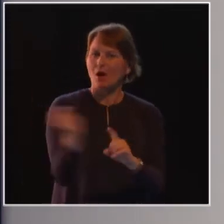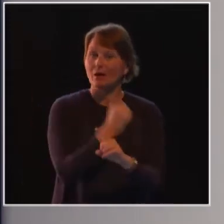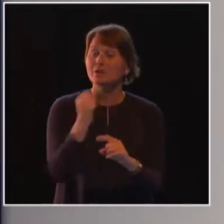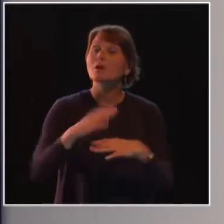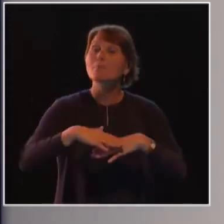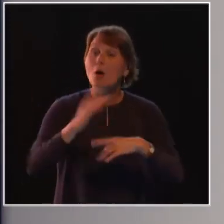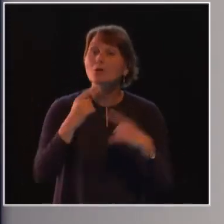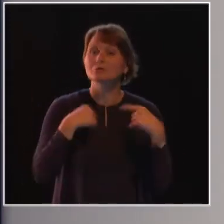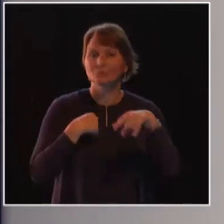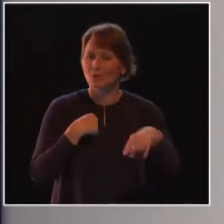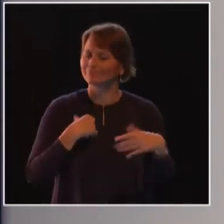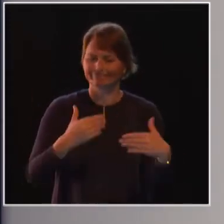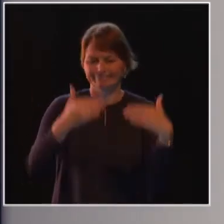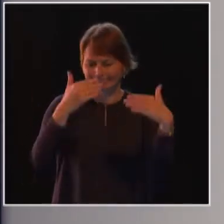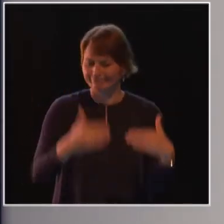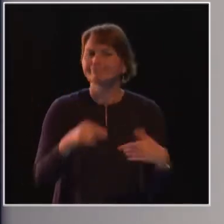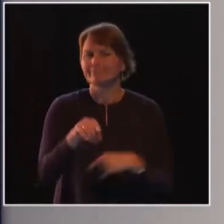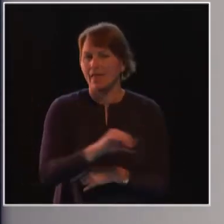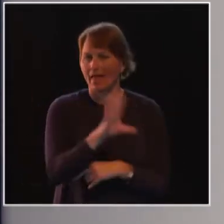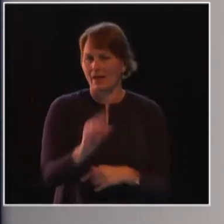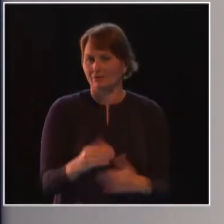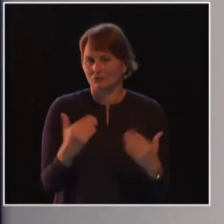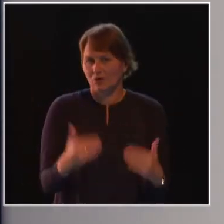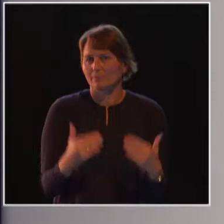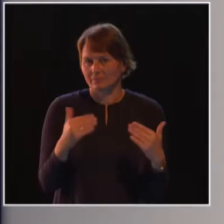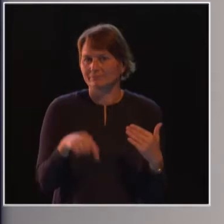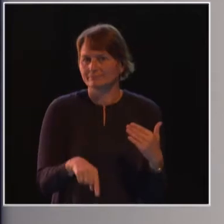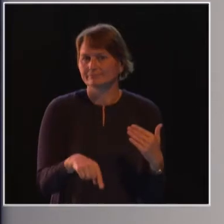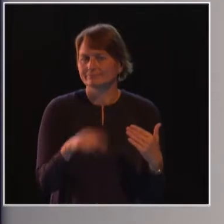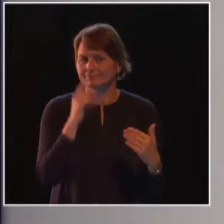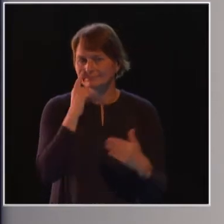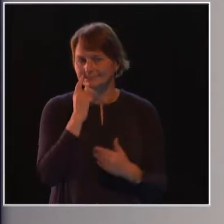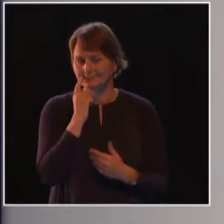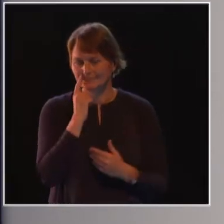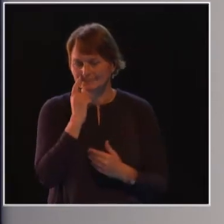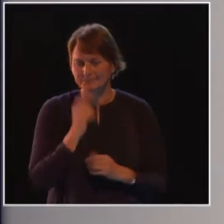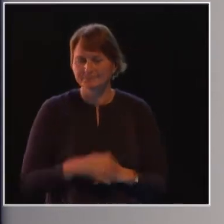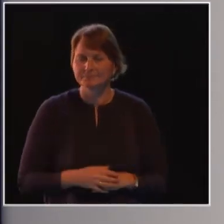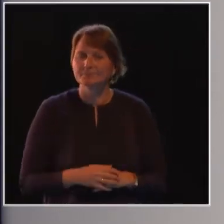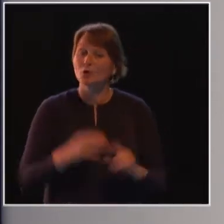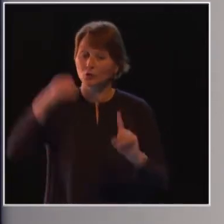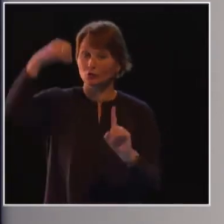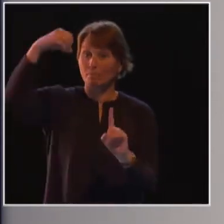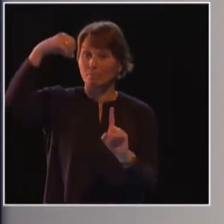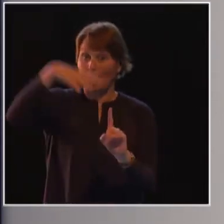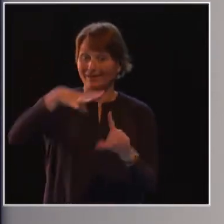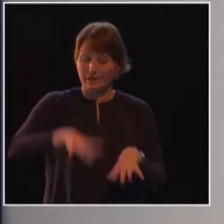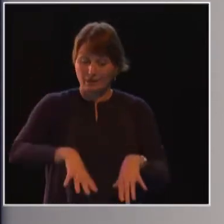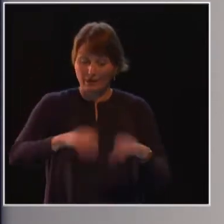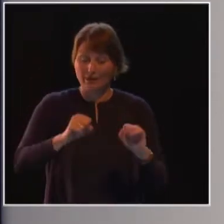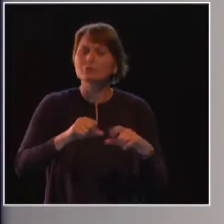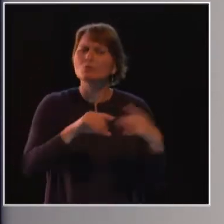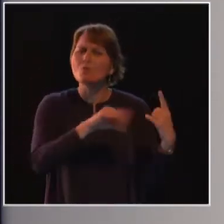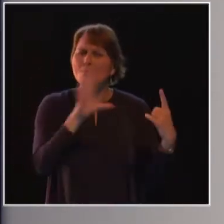towards ending vow in Africa. And the focus of the Spotlight Initiative in Africa will be ending